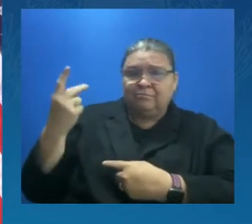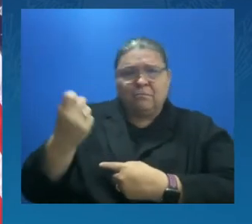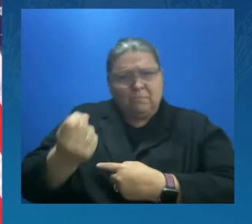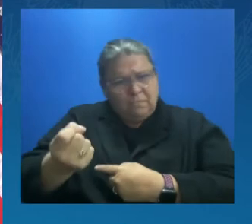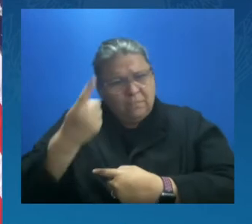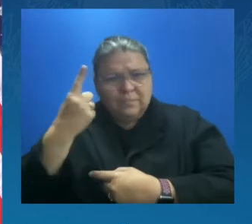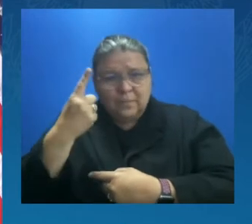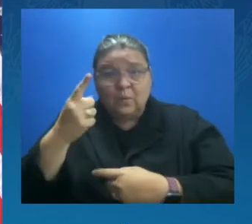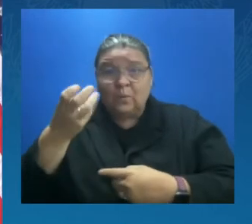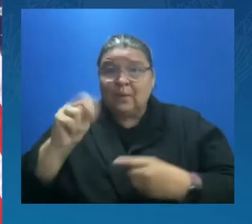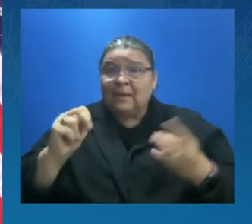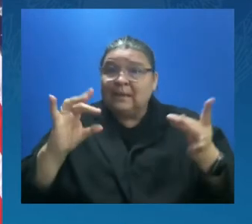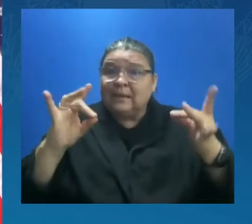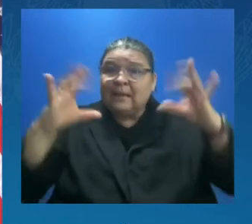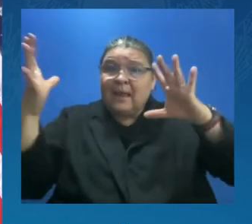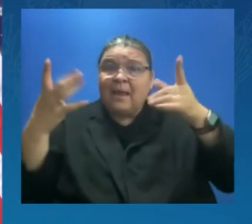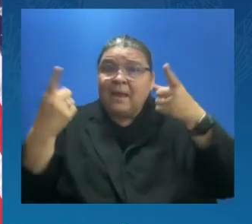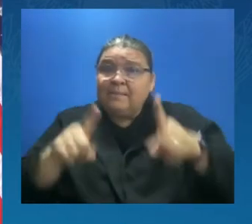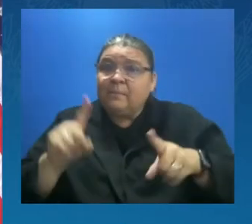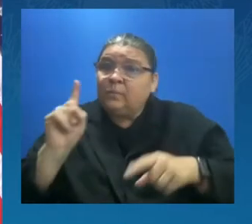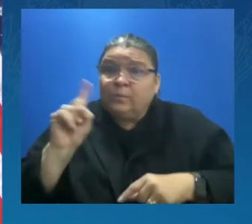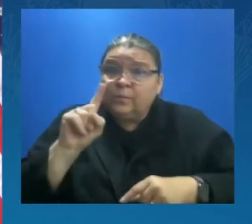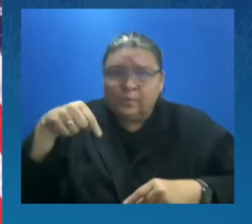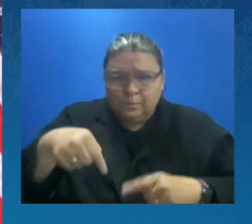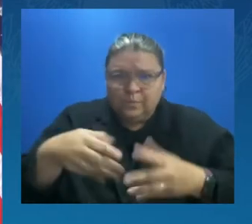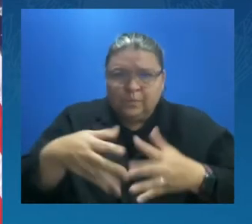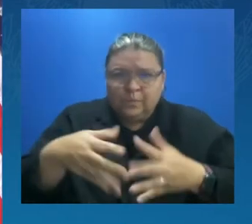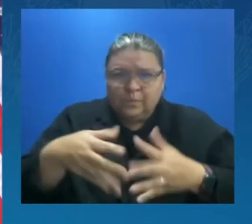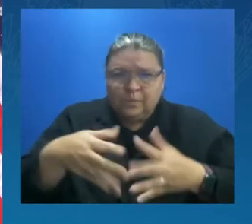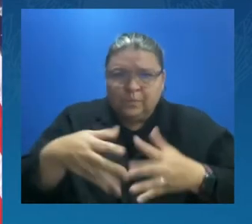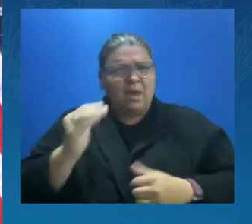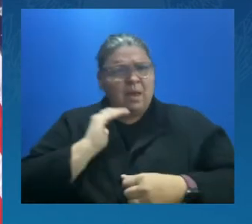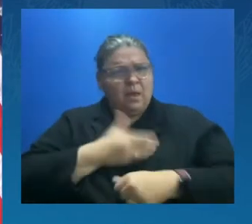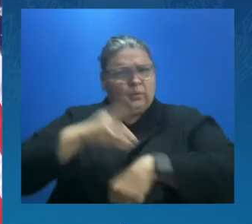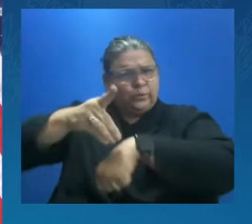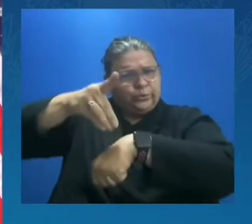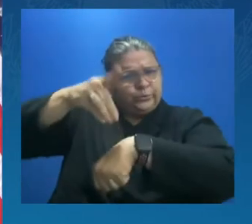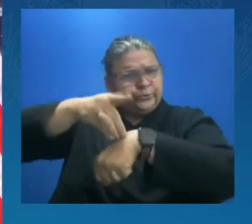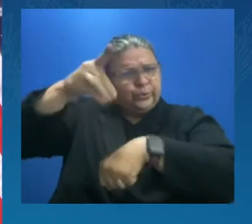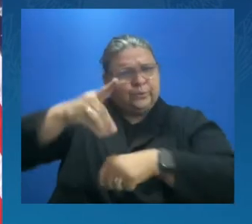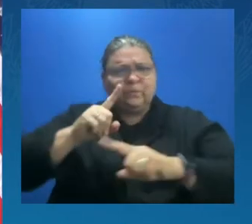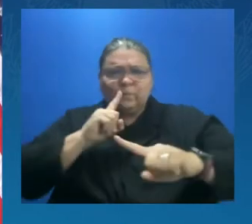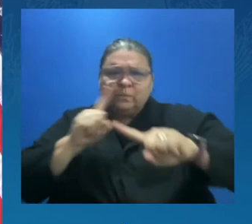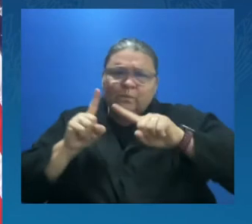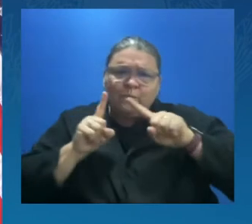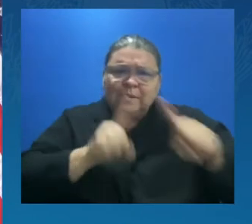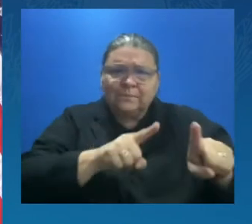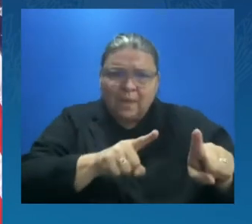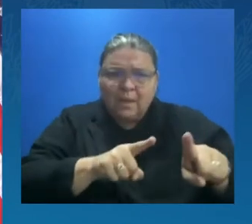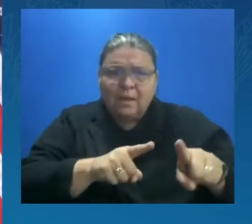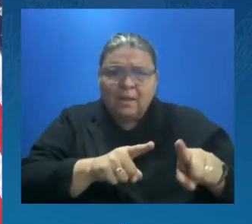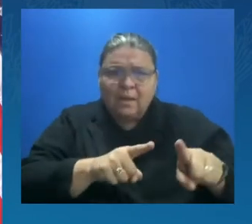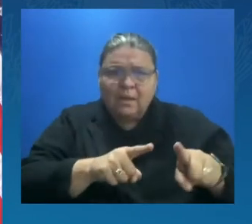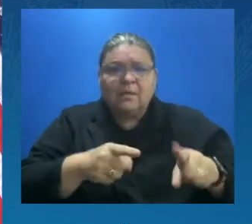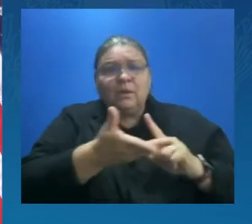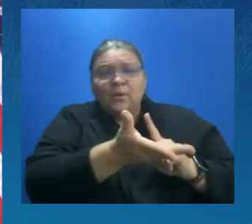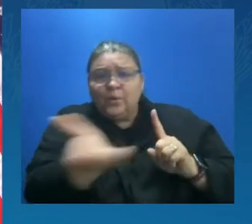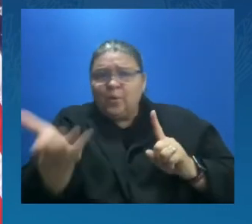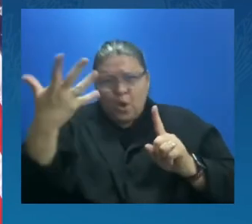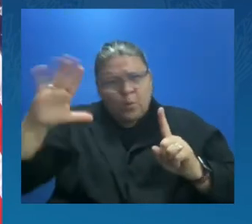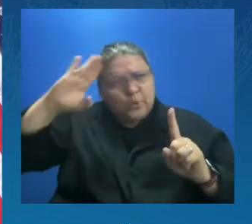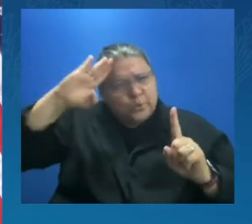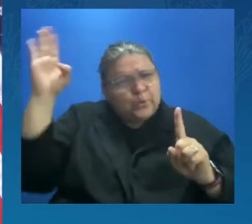we have a duty to act. And I think we all know here, we all as leaders certainly have the capacity